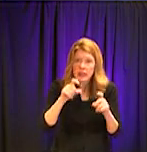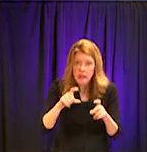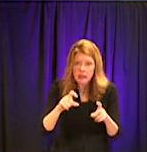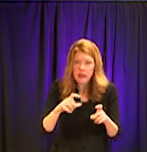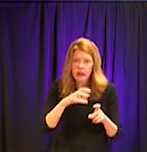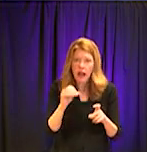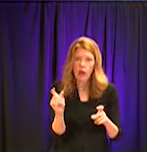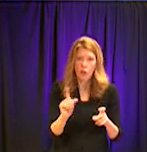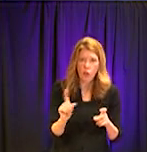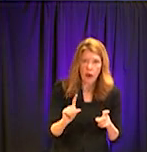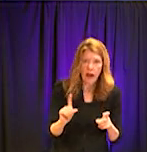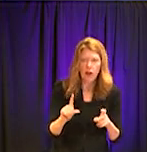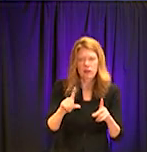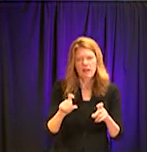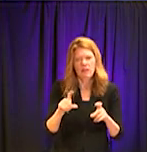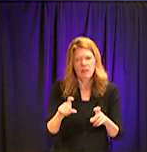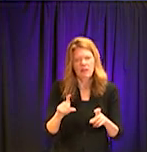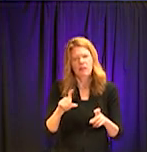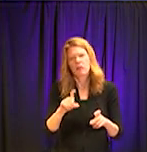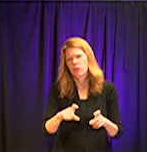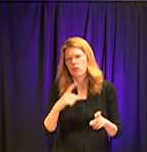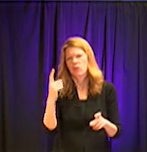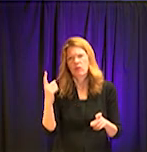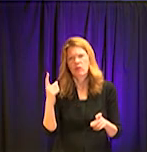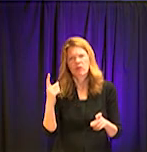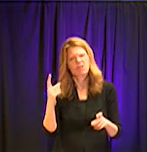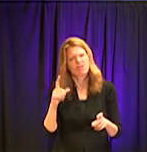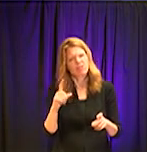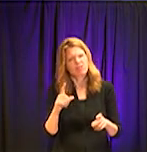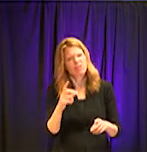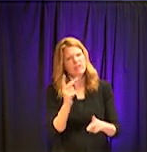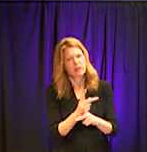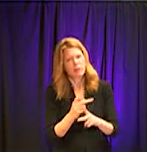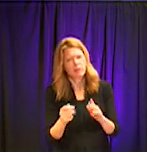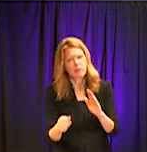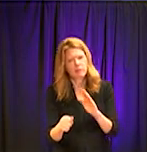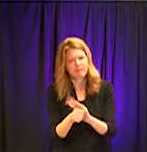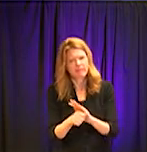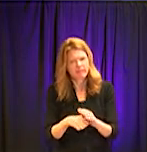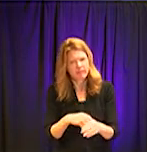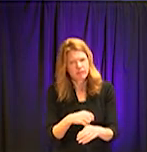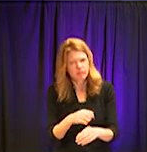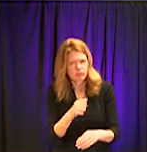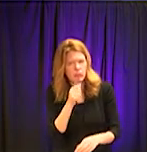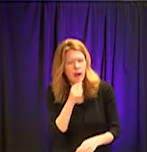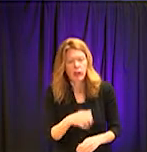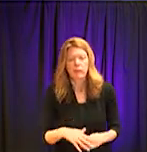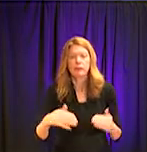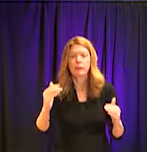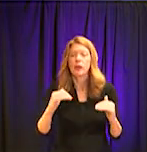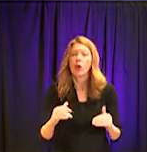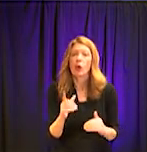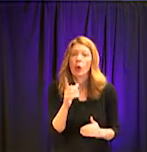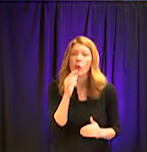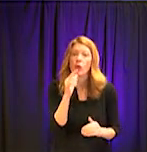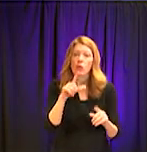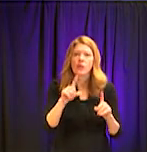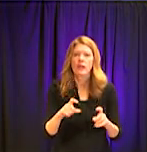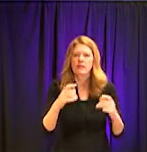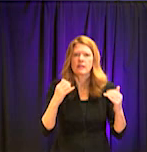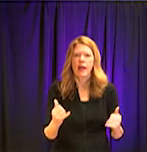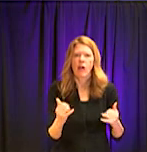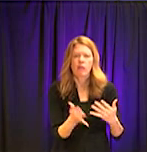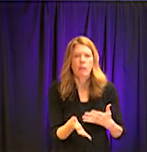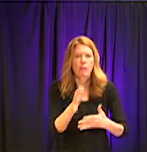in any way we can. So who is getting tested right now? The first group of tests that come